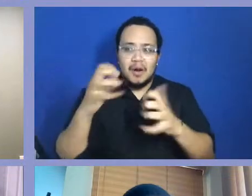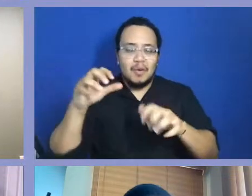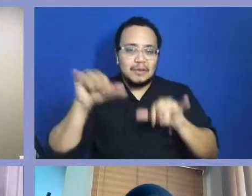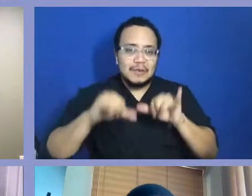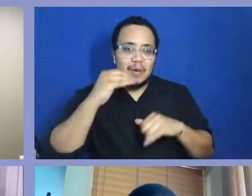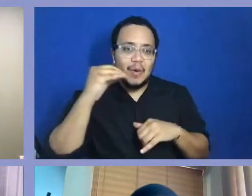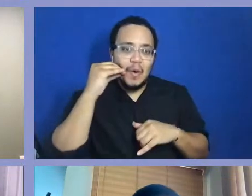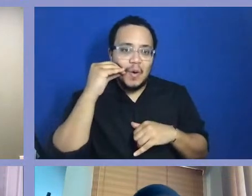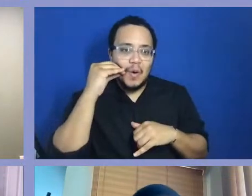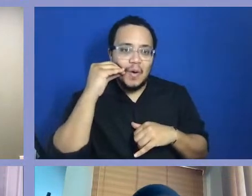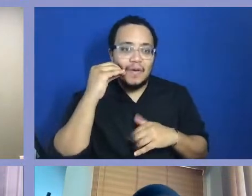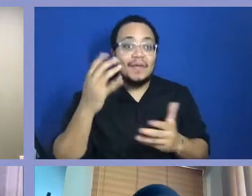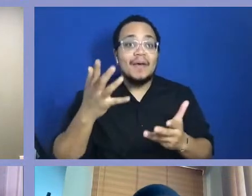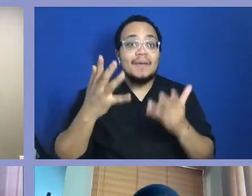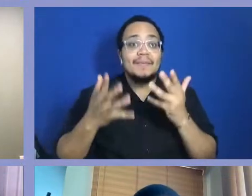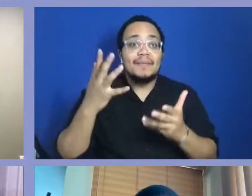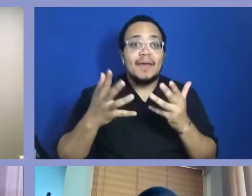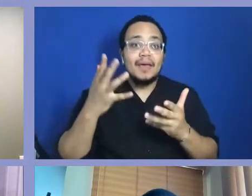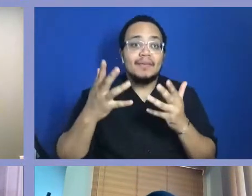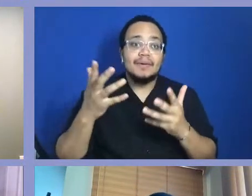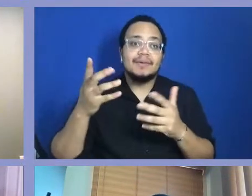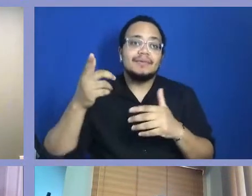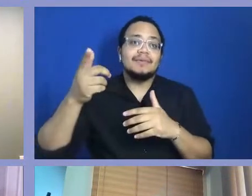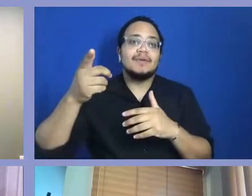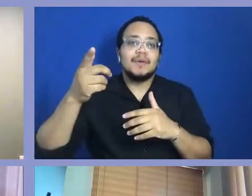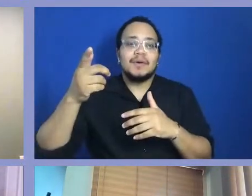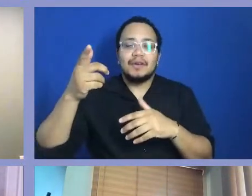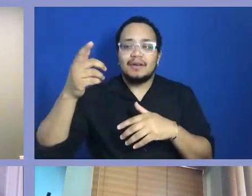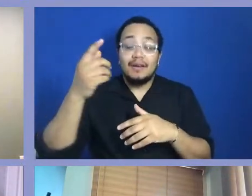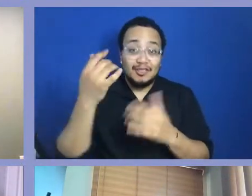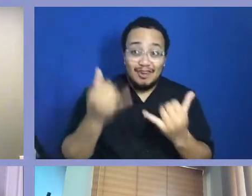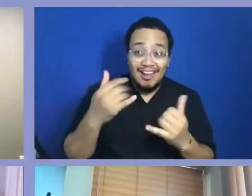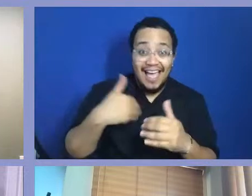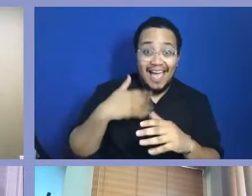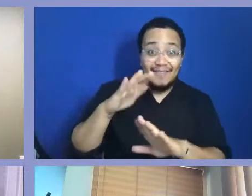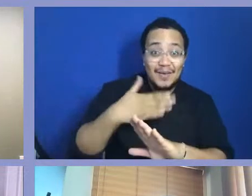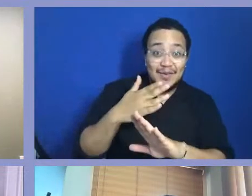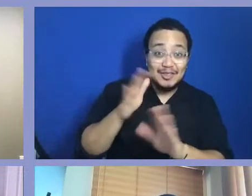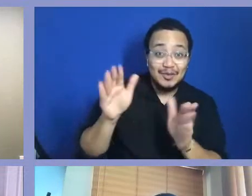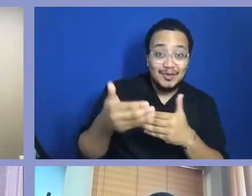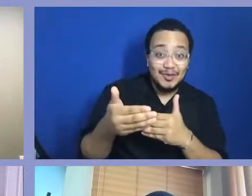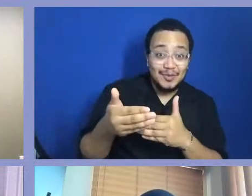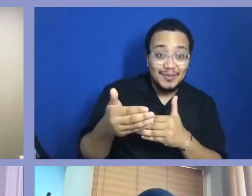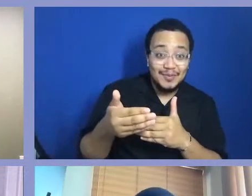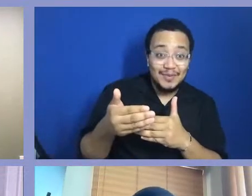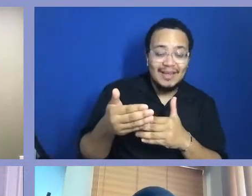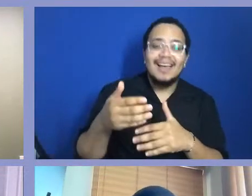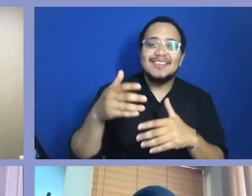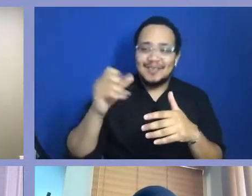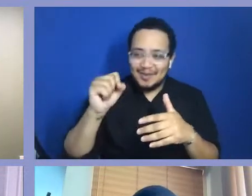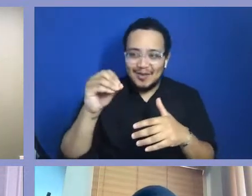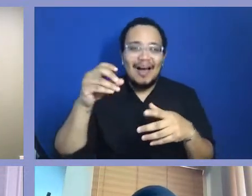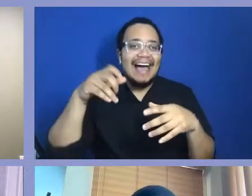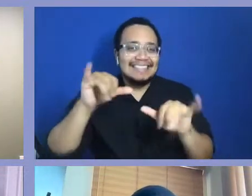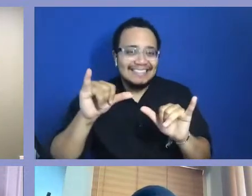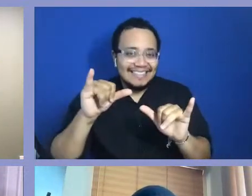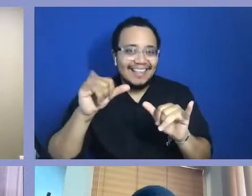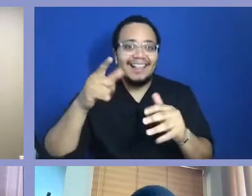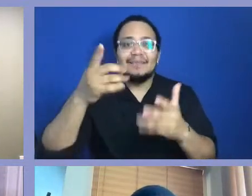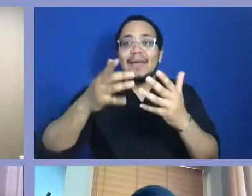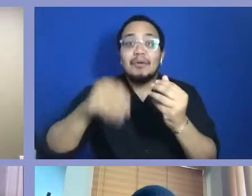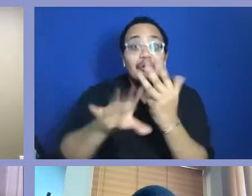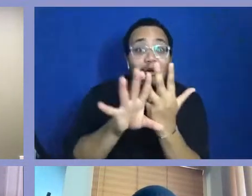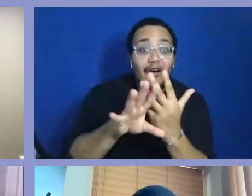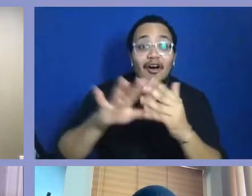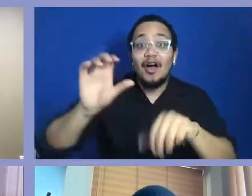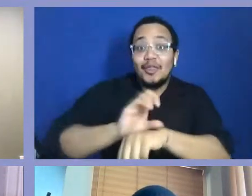woodshedding in your music room. We ain't got no dining room. We got a music room. And you figure out how to communicate another way. Then you call one